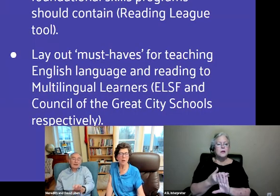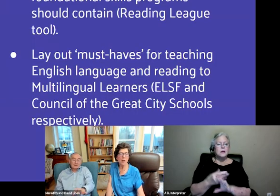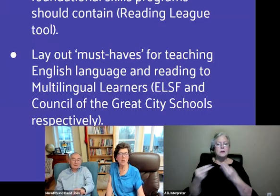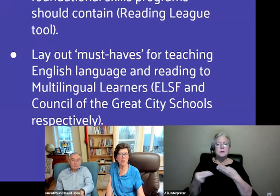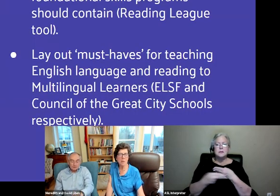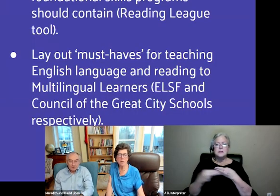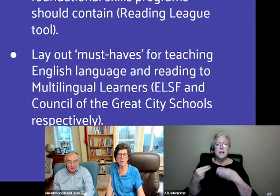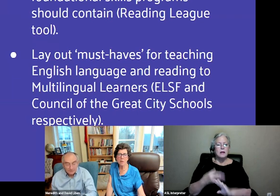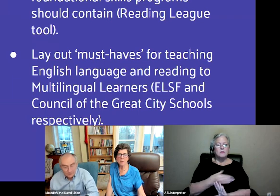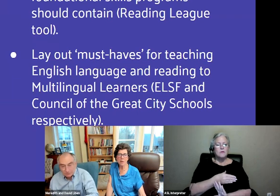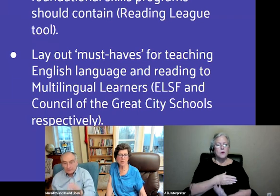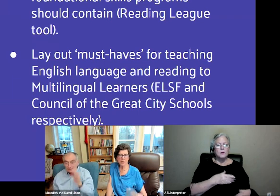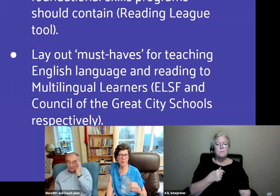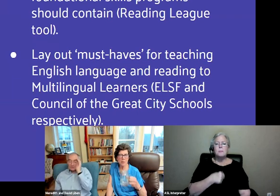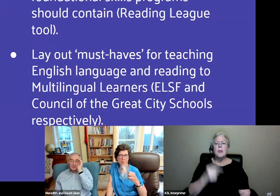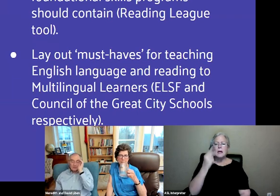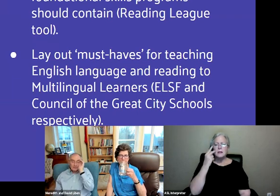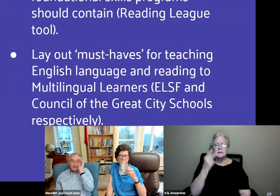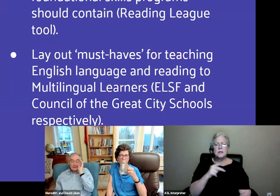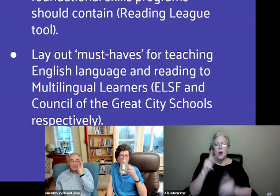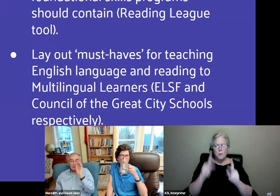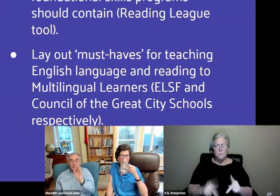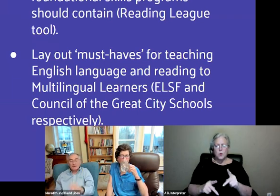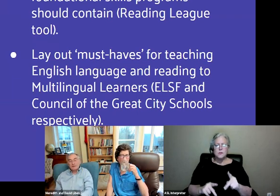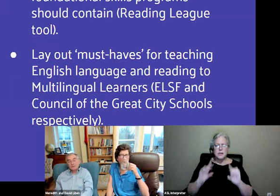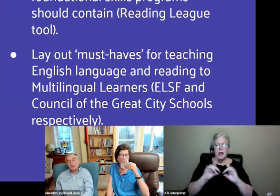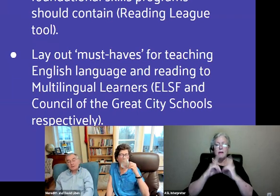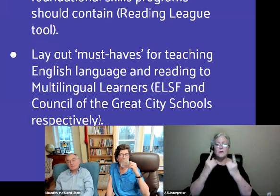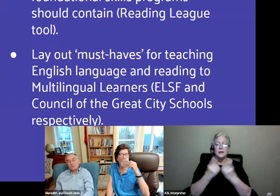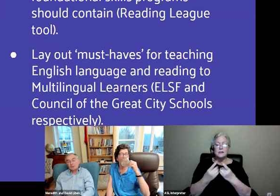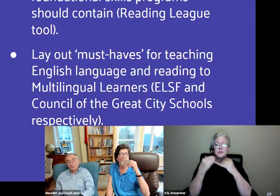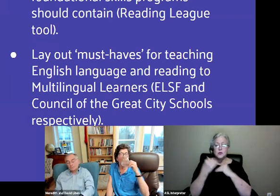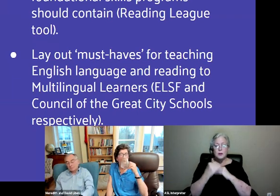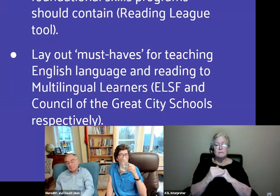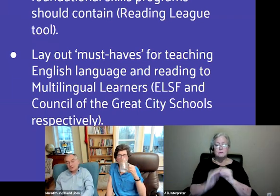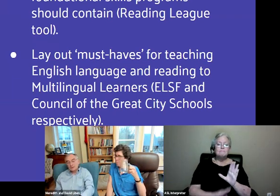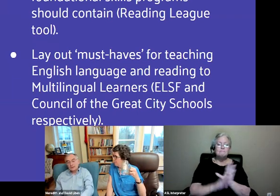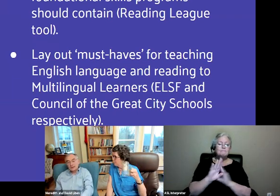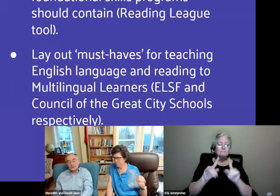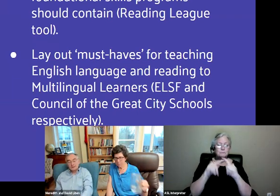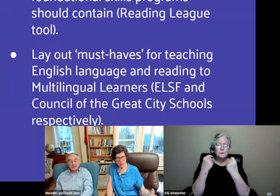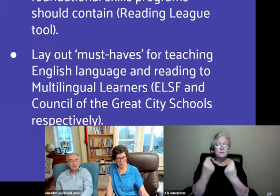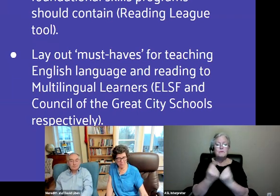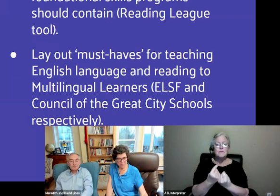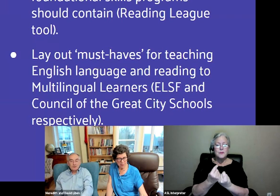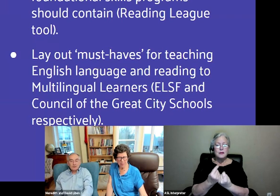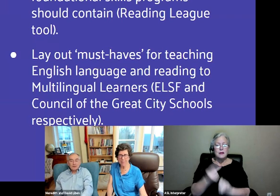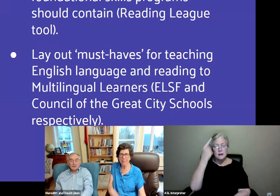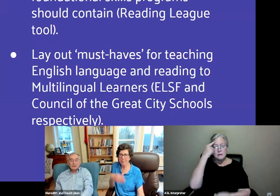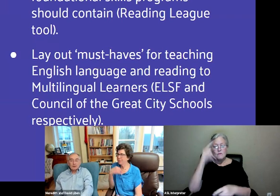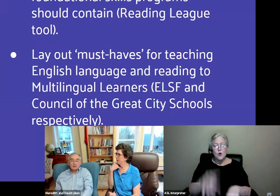I could see where someone at the district level that is putting together a team for an adoption.